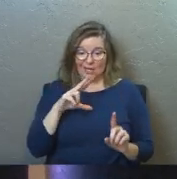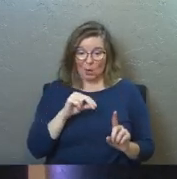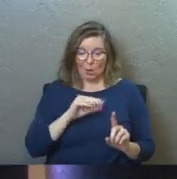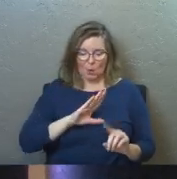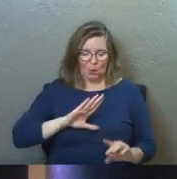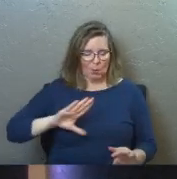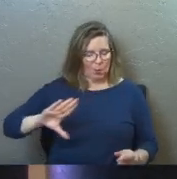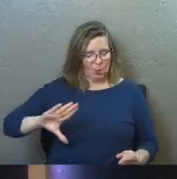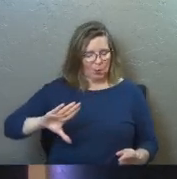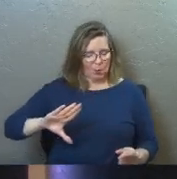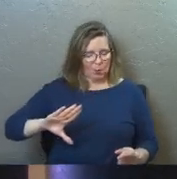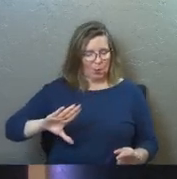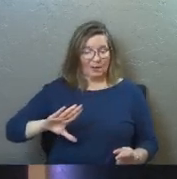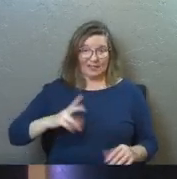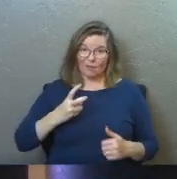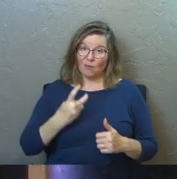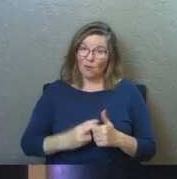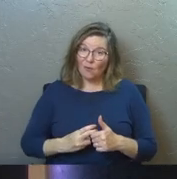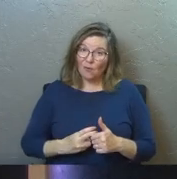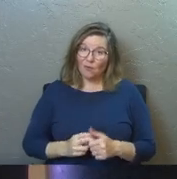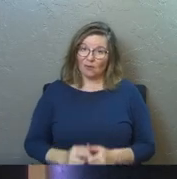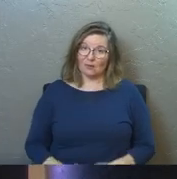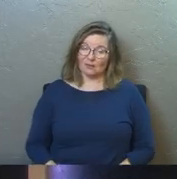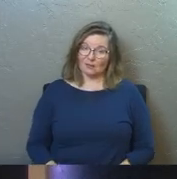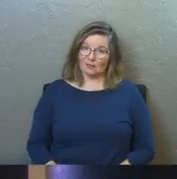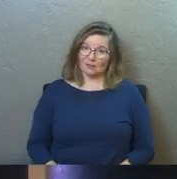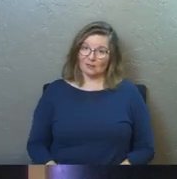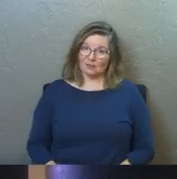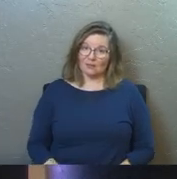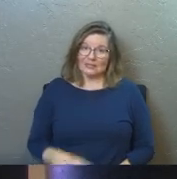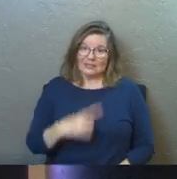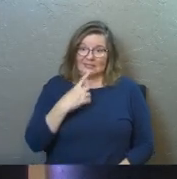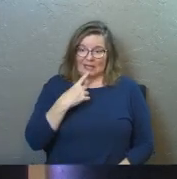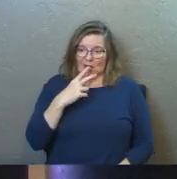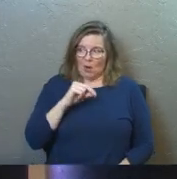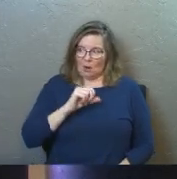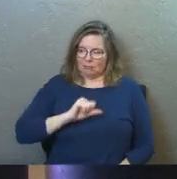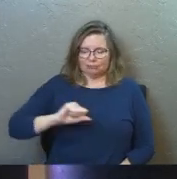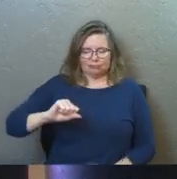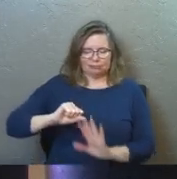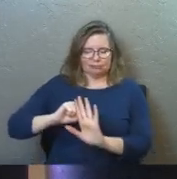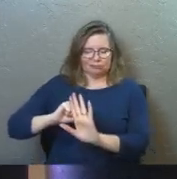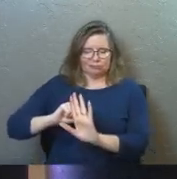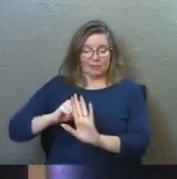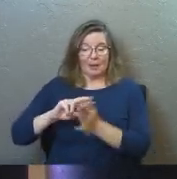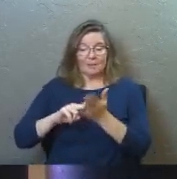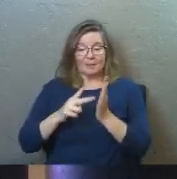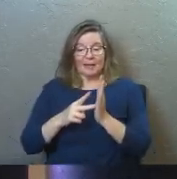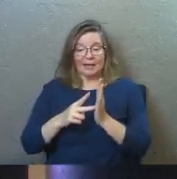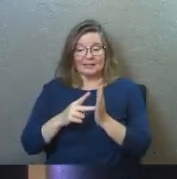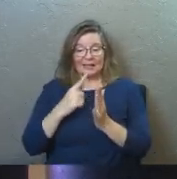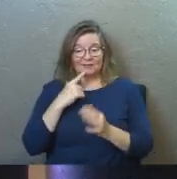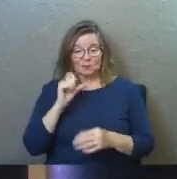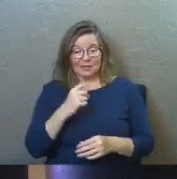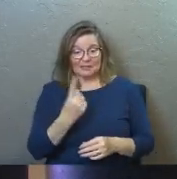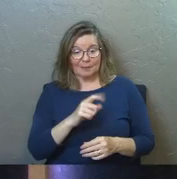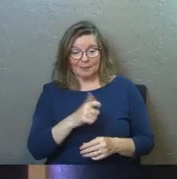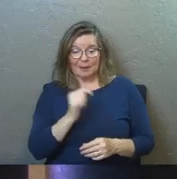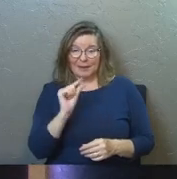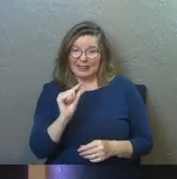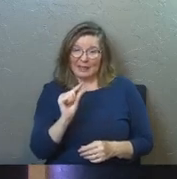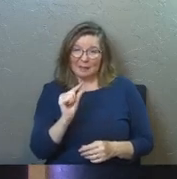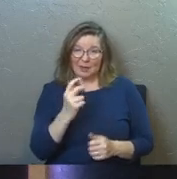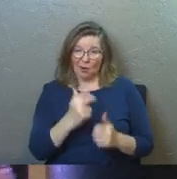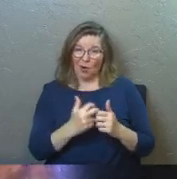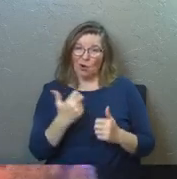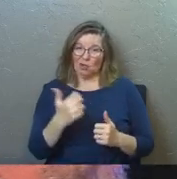to it, it's no small task. To say no to it means I'm going to have to say yes to something that might be a